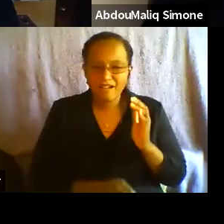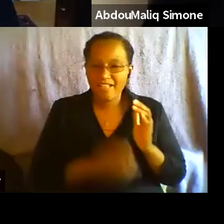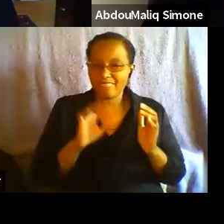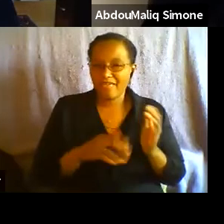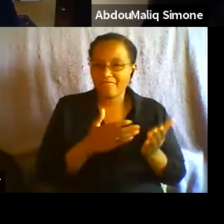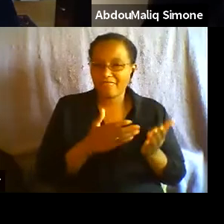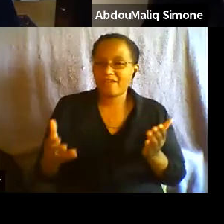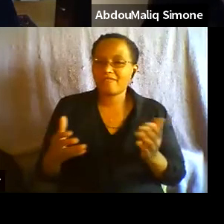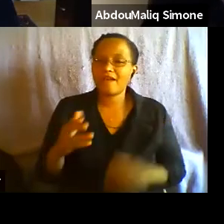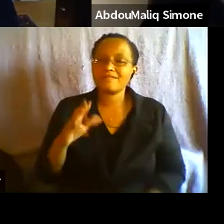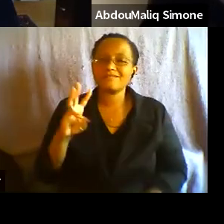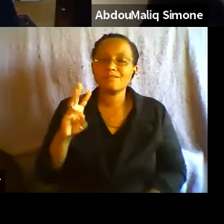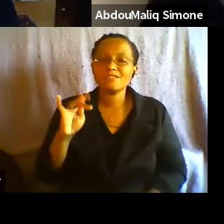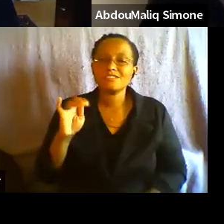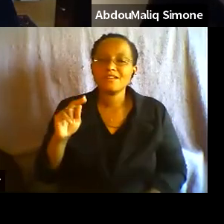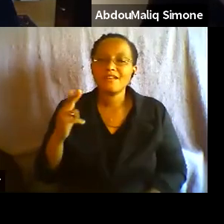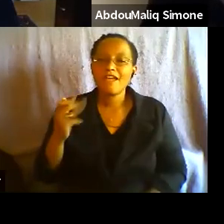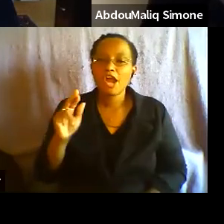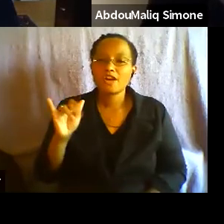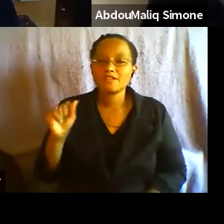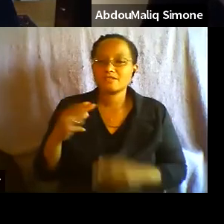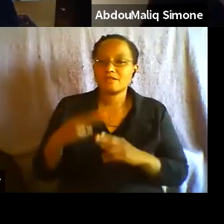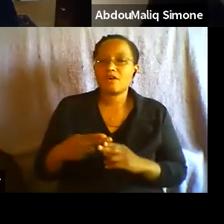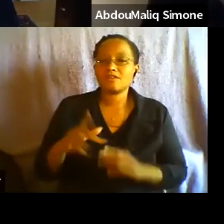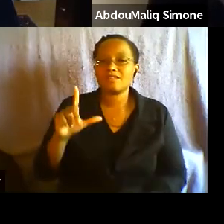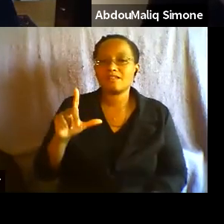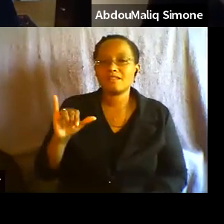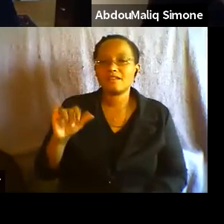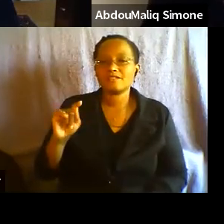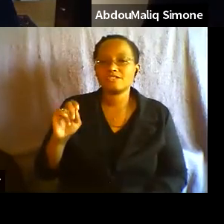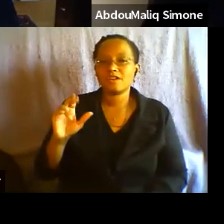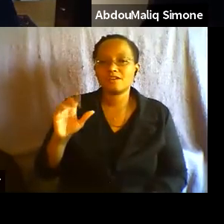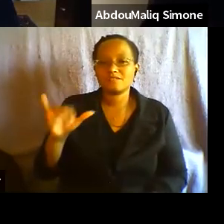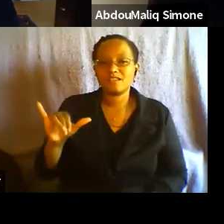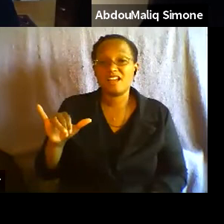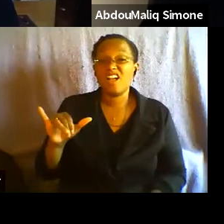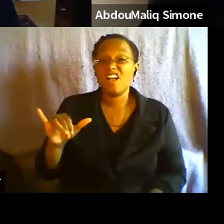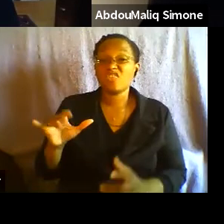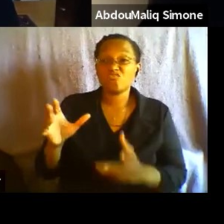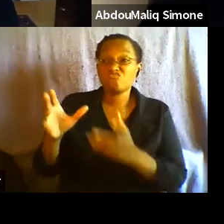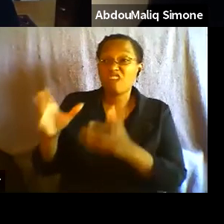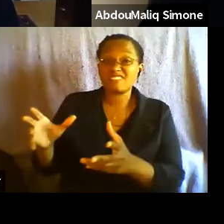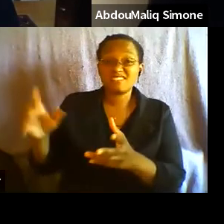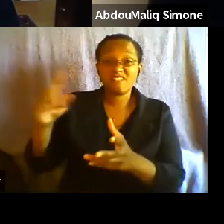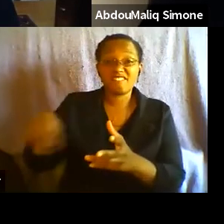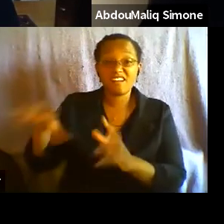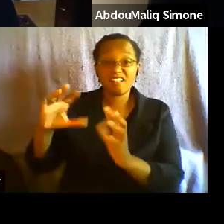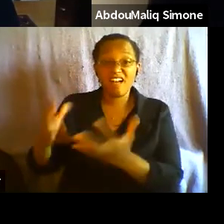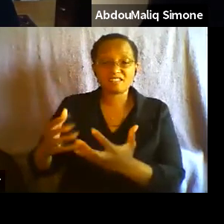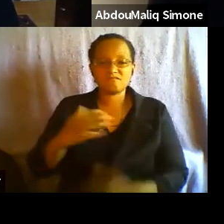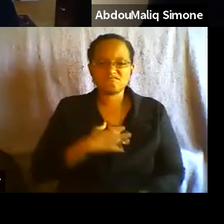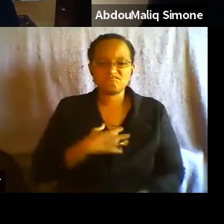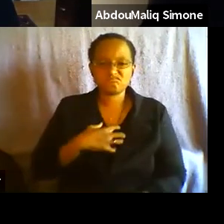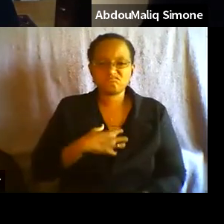call, um, literacy. And everybody else was just resentful because what they thought they